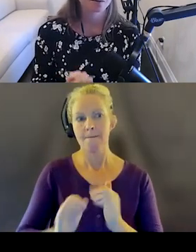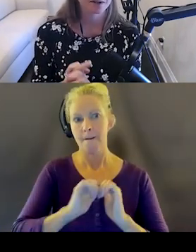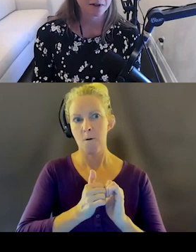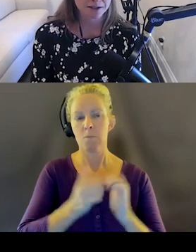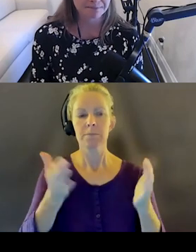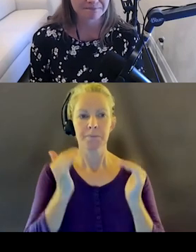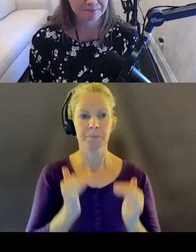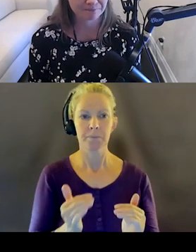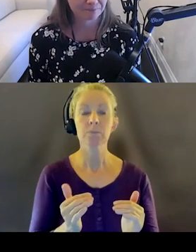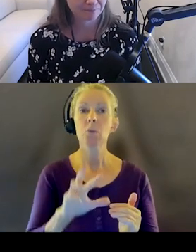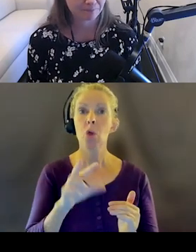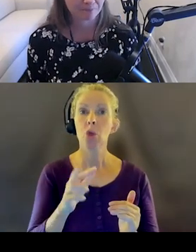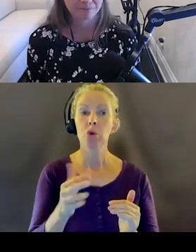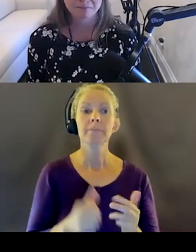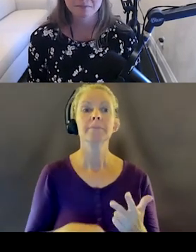to the appropriate function.